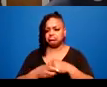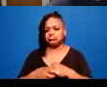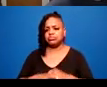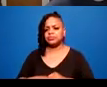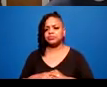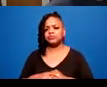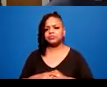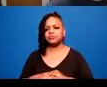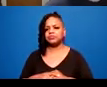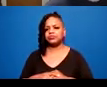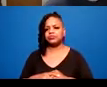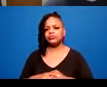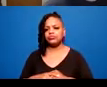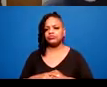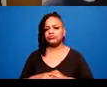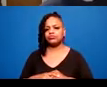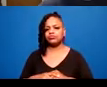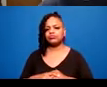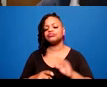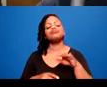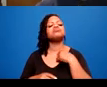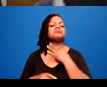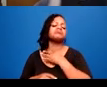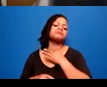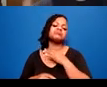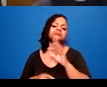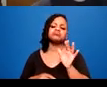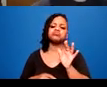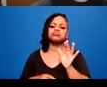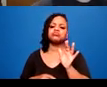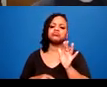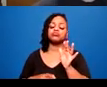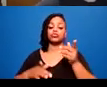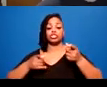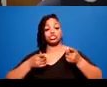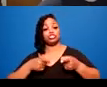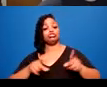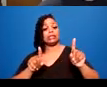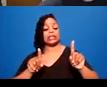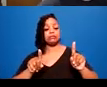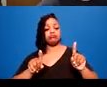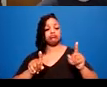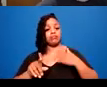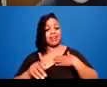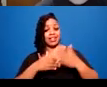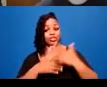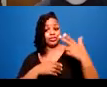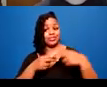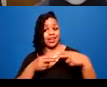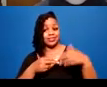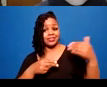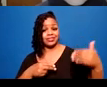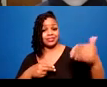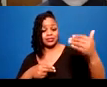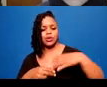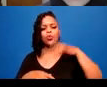chat is what ideas can you think of as I introduce these principles that are at the intersection of disability justice